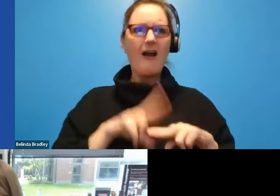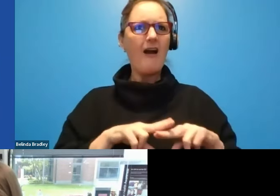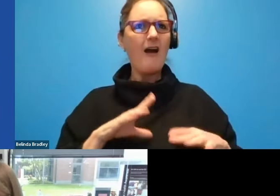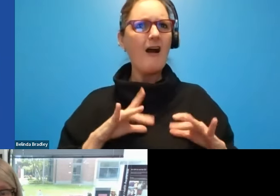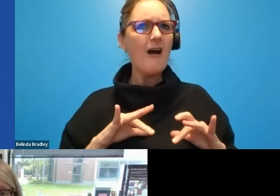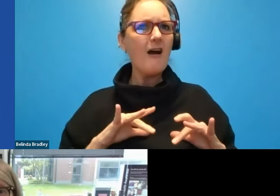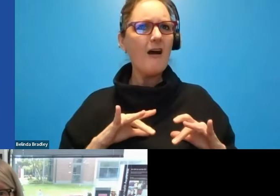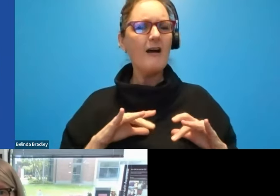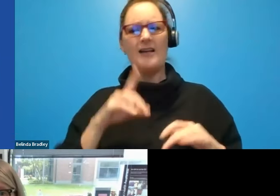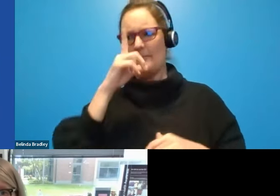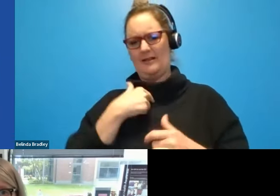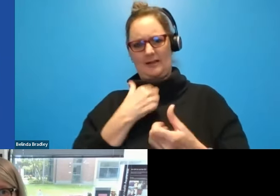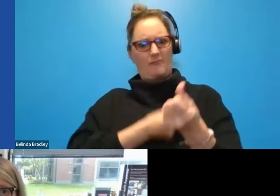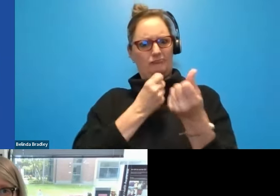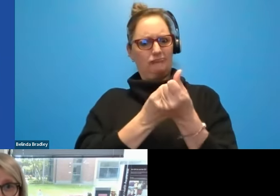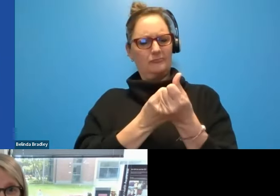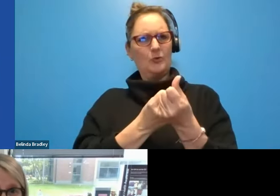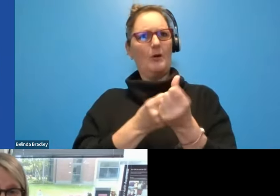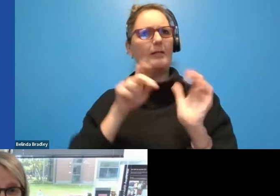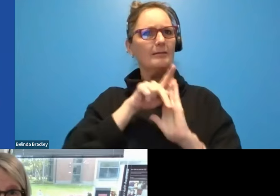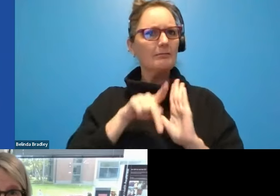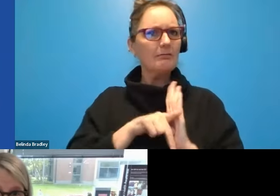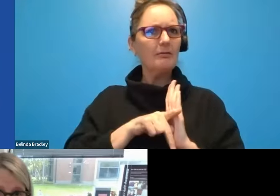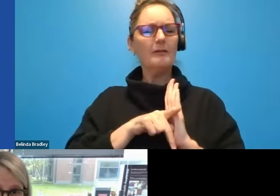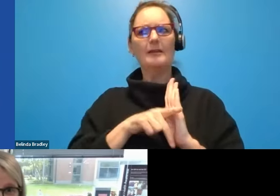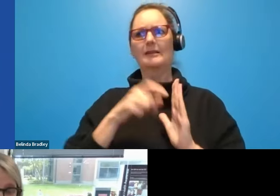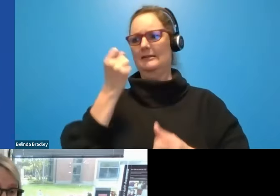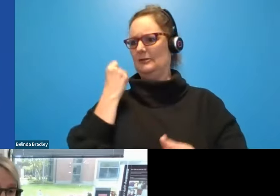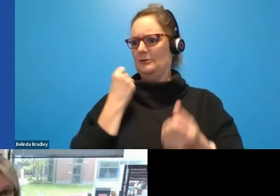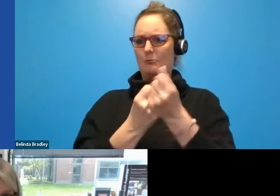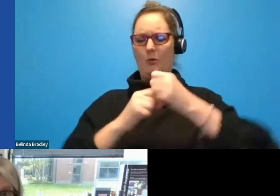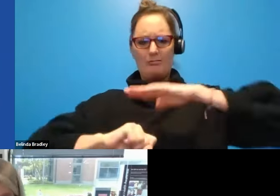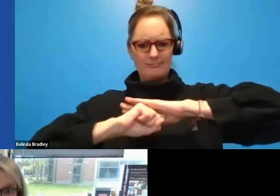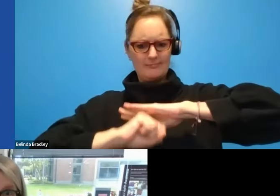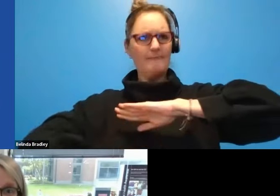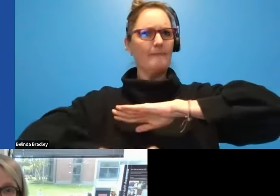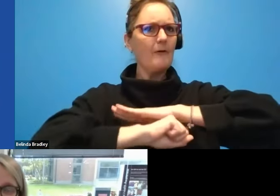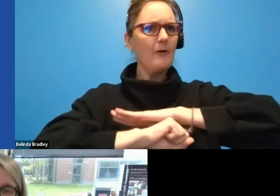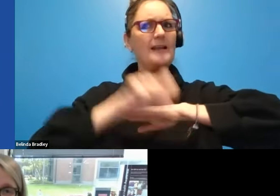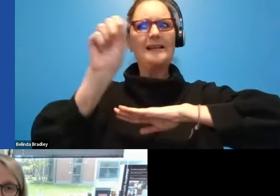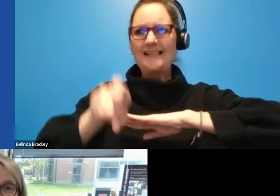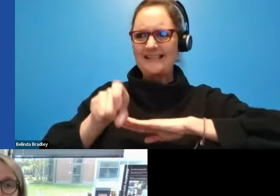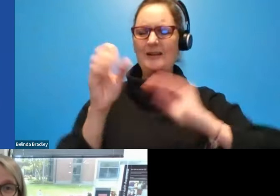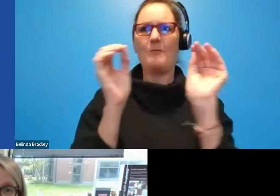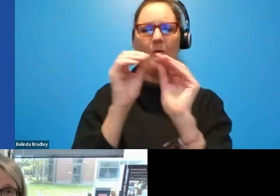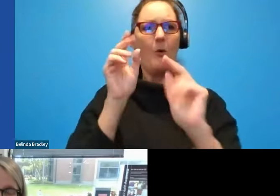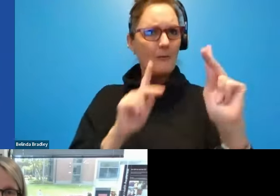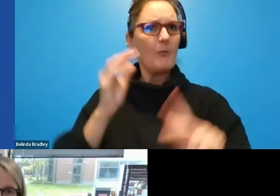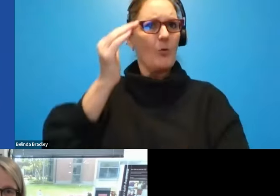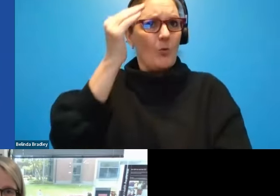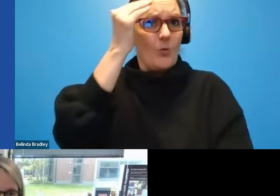really believe in the principles and the founding, you know, where you came from with this. We need more people to be aware